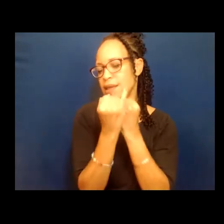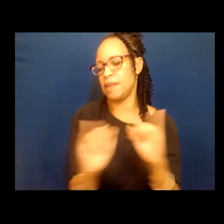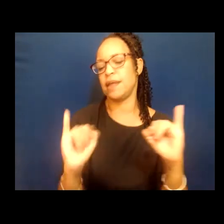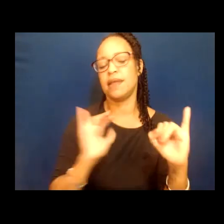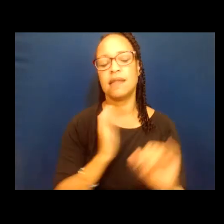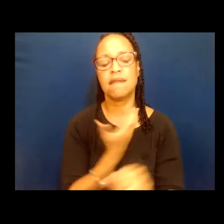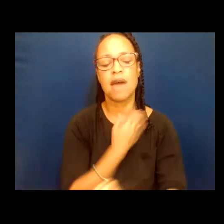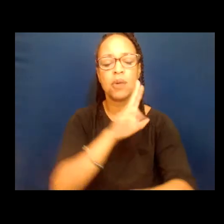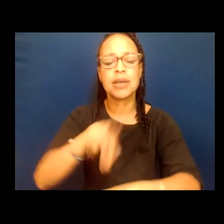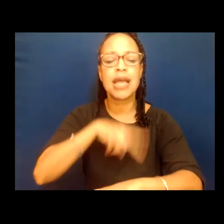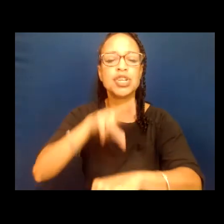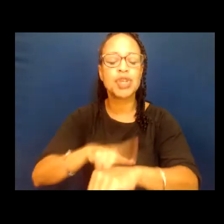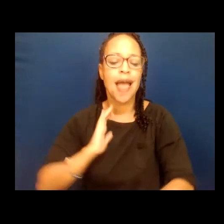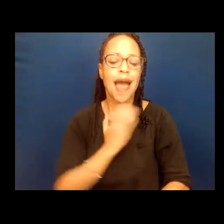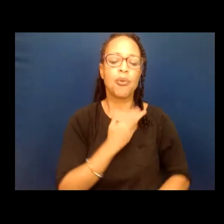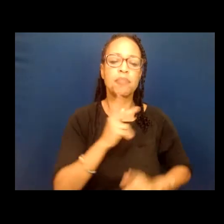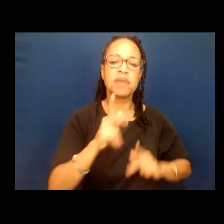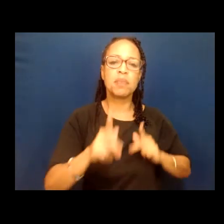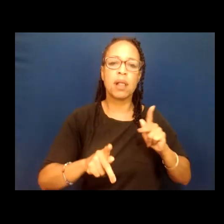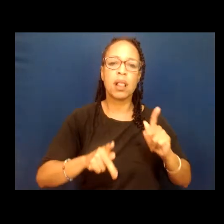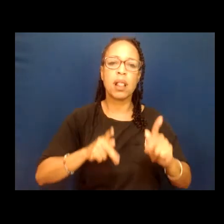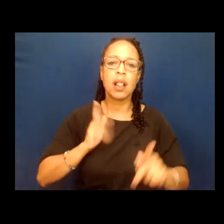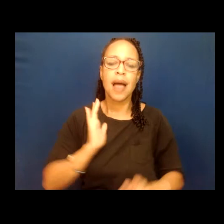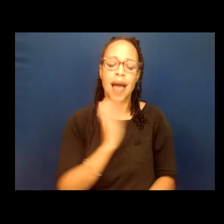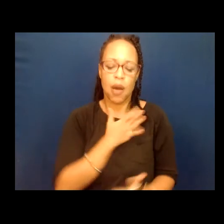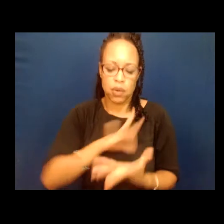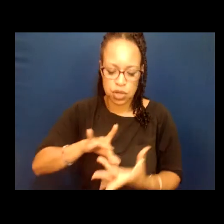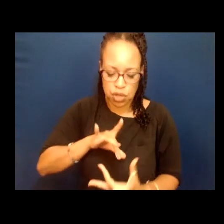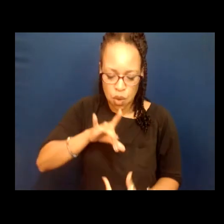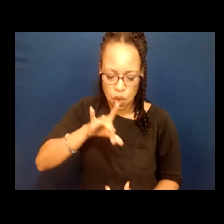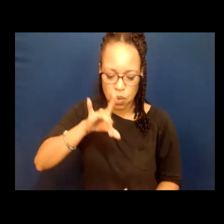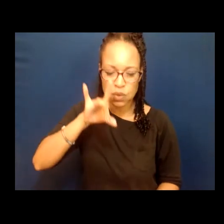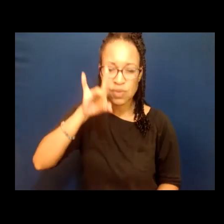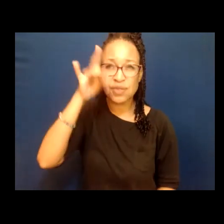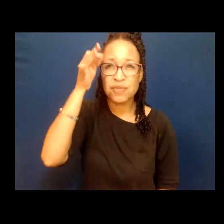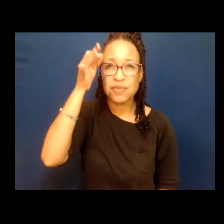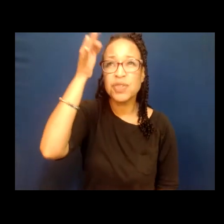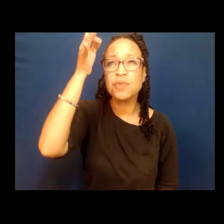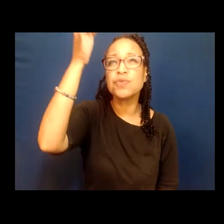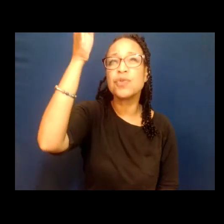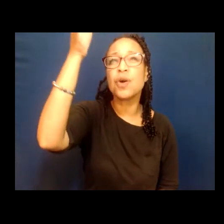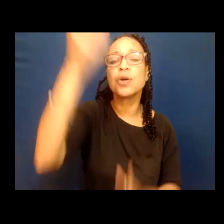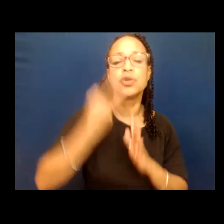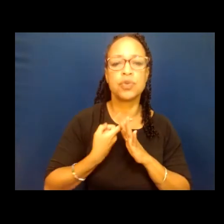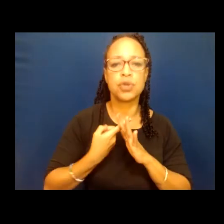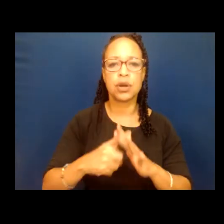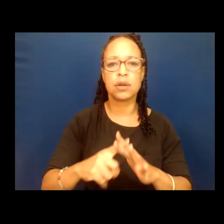nation, our people, our souls, our future to begin.